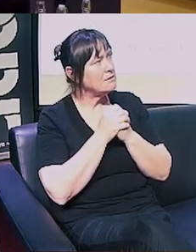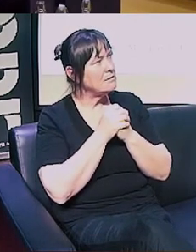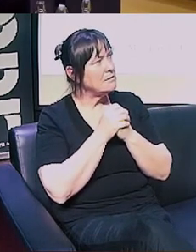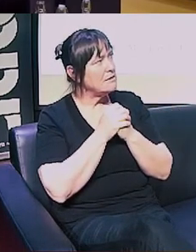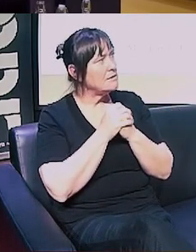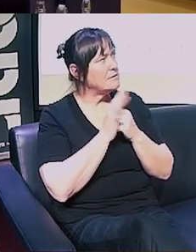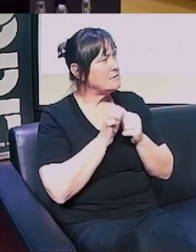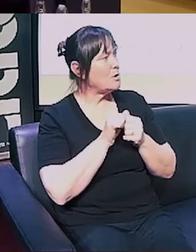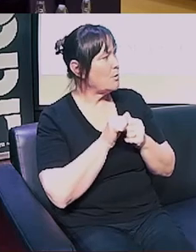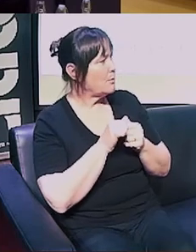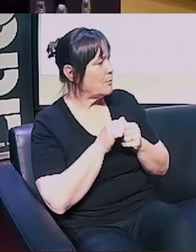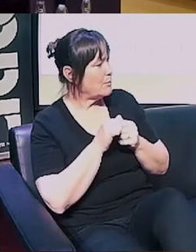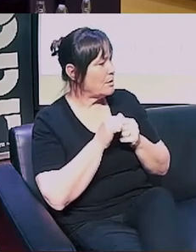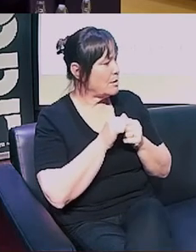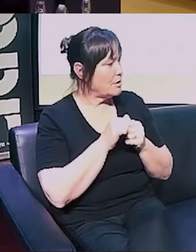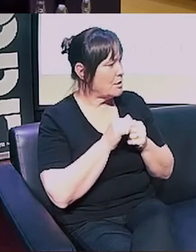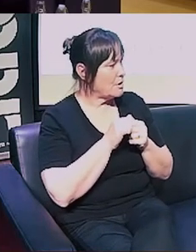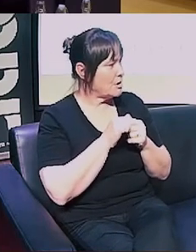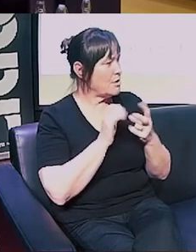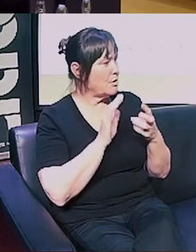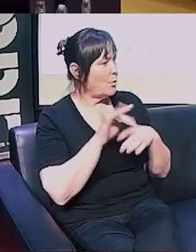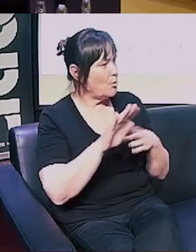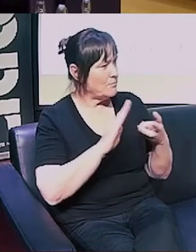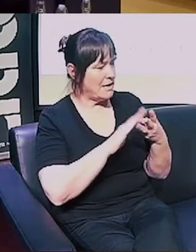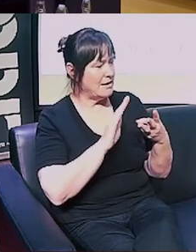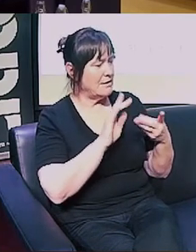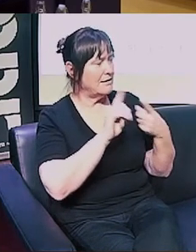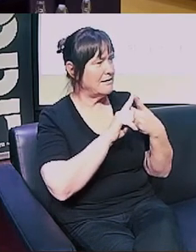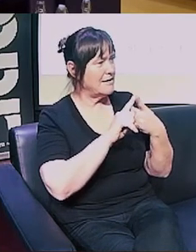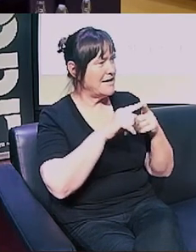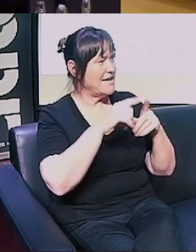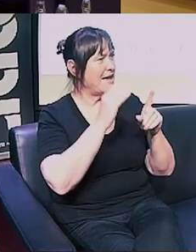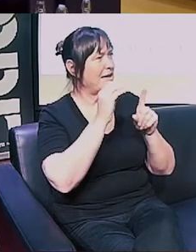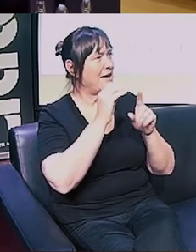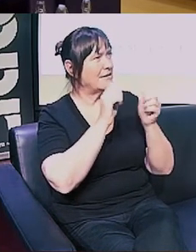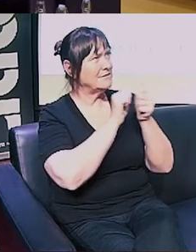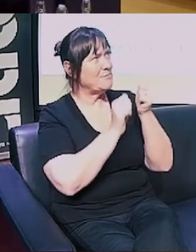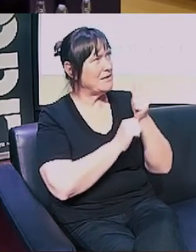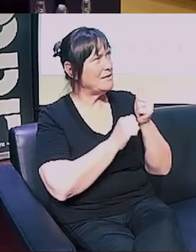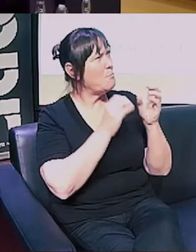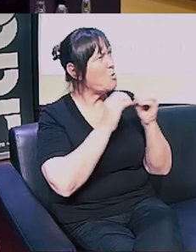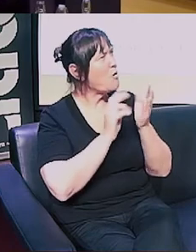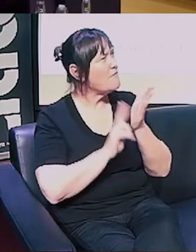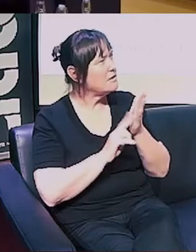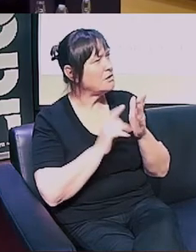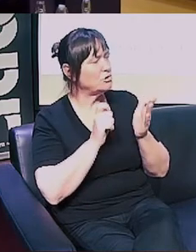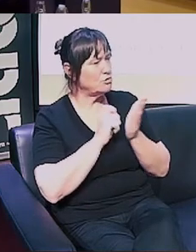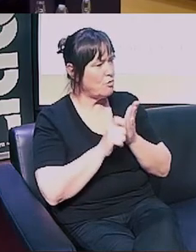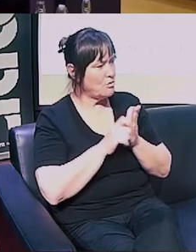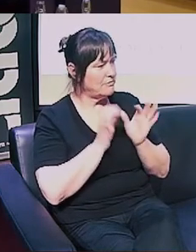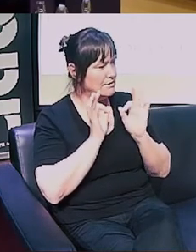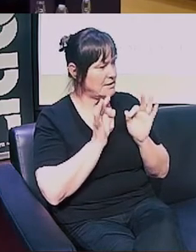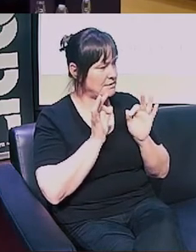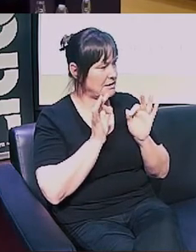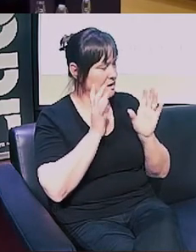three and four. Okay. Deputy Leader, Brooke Van Belden, fantastic. She wrote the End of Life Choice Act. I hugely respect